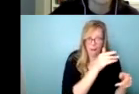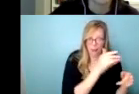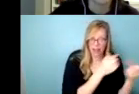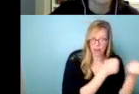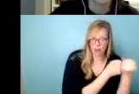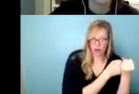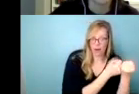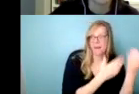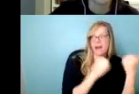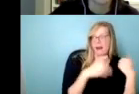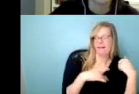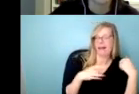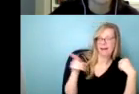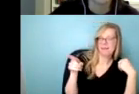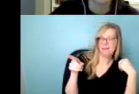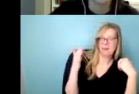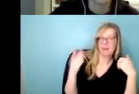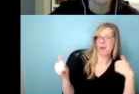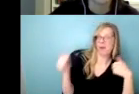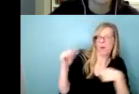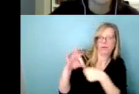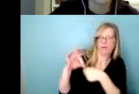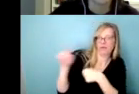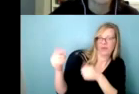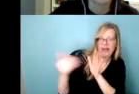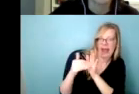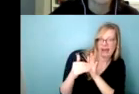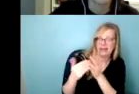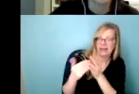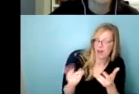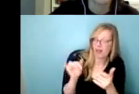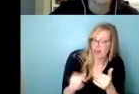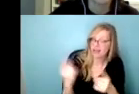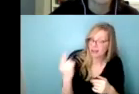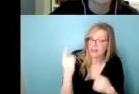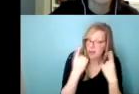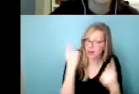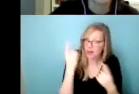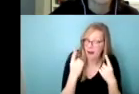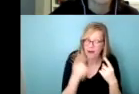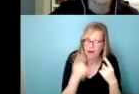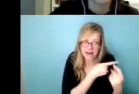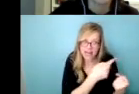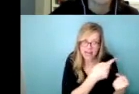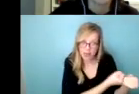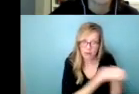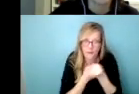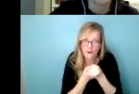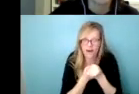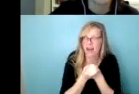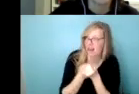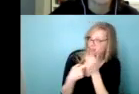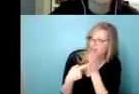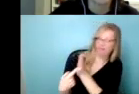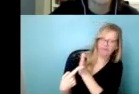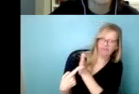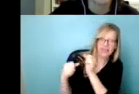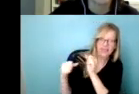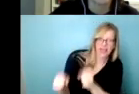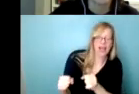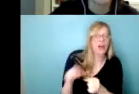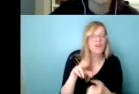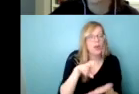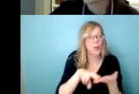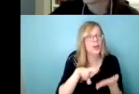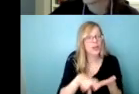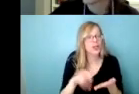me, or I maybe won't be reelected. Uh, so that's something to think about when you're doing your research to begin, kind of, if there's an issue really,